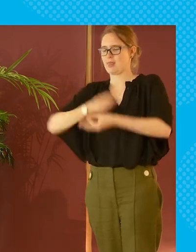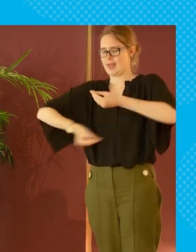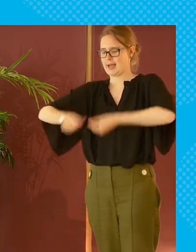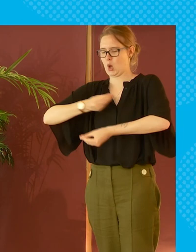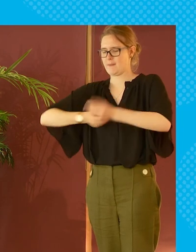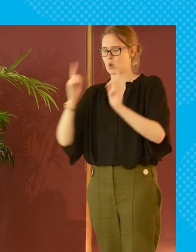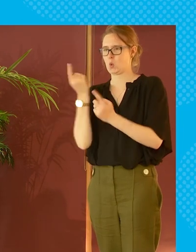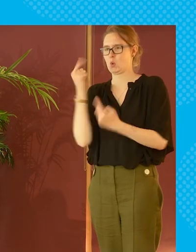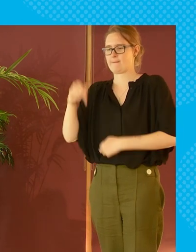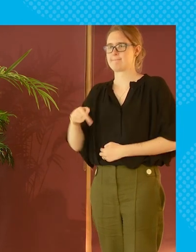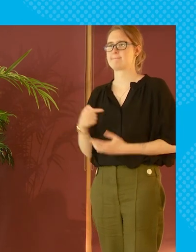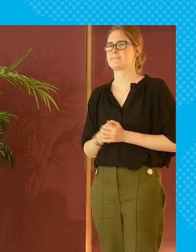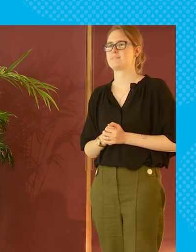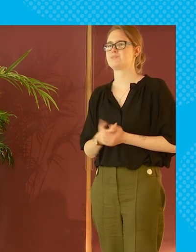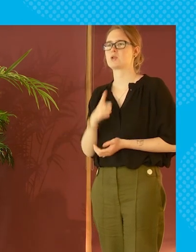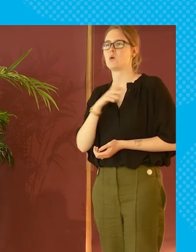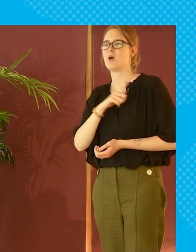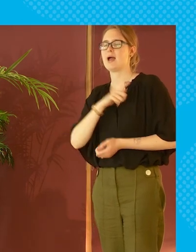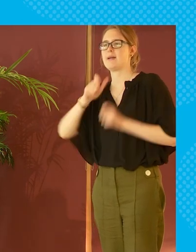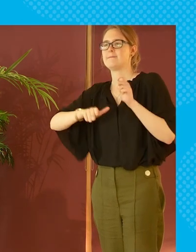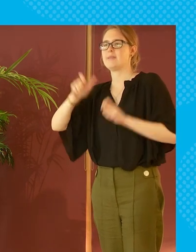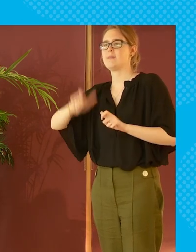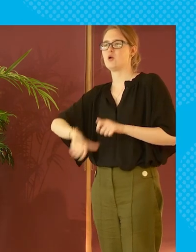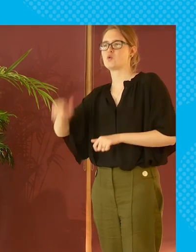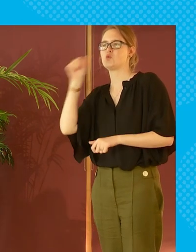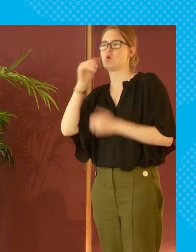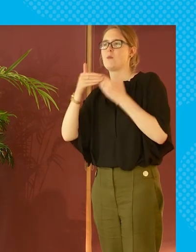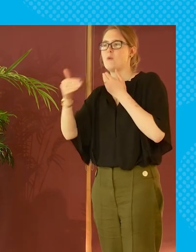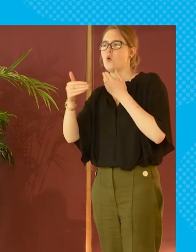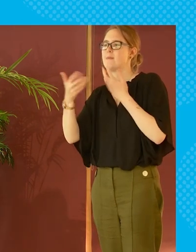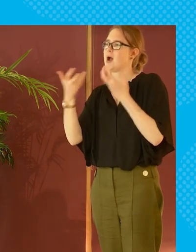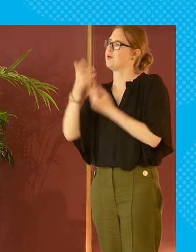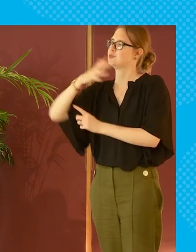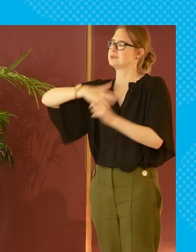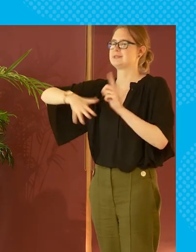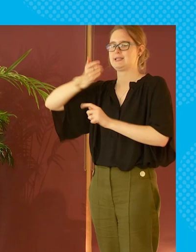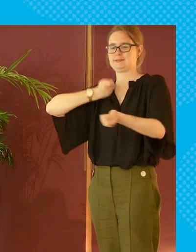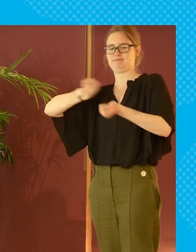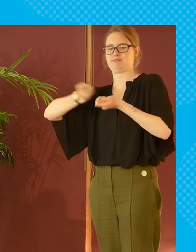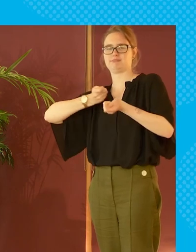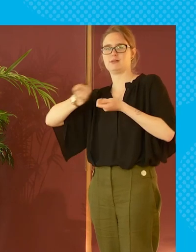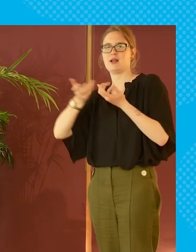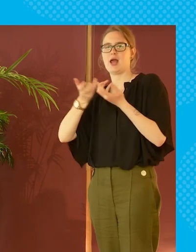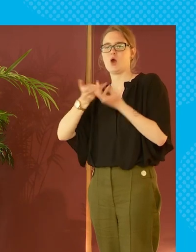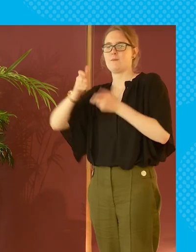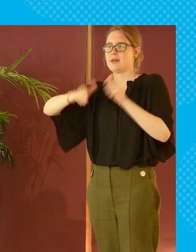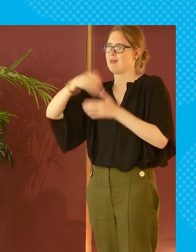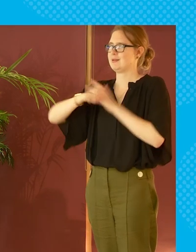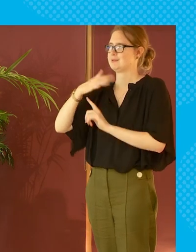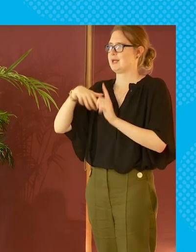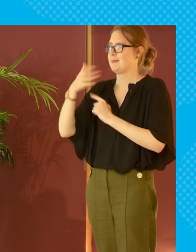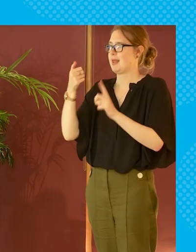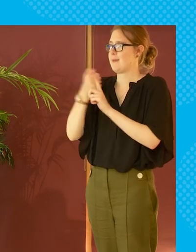me see who's on the economic advisory group why are people who know more about how society operates and how